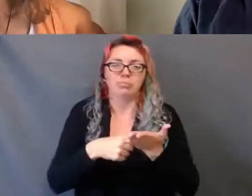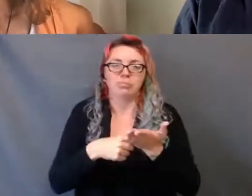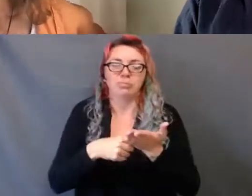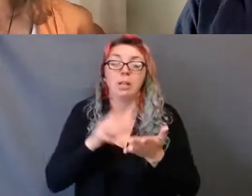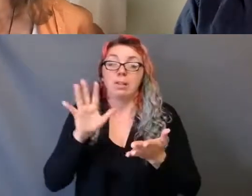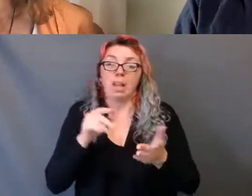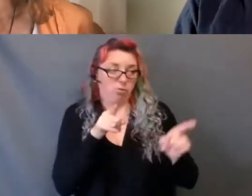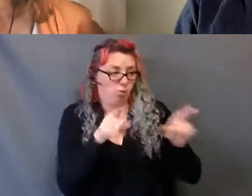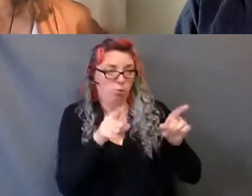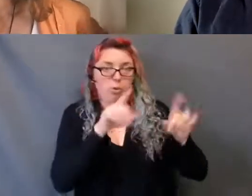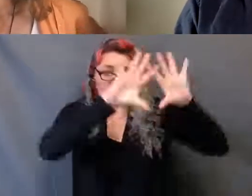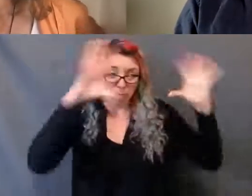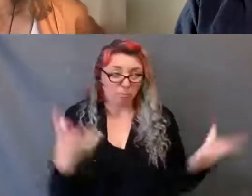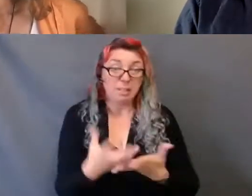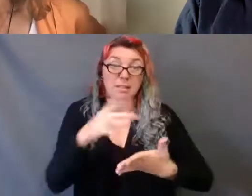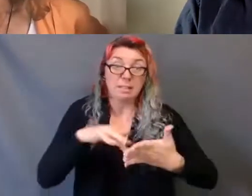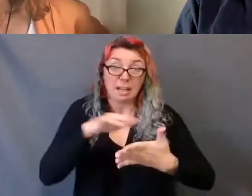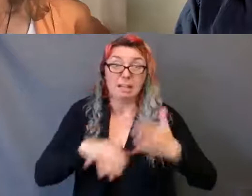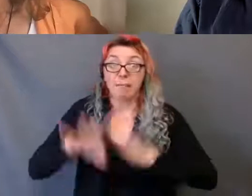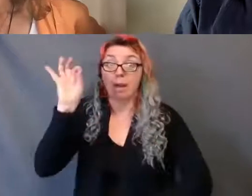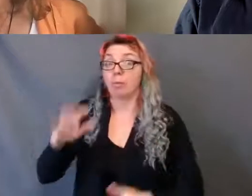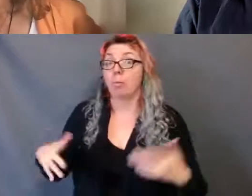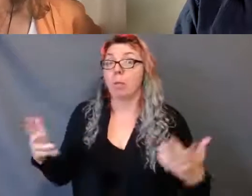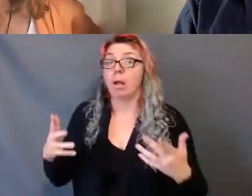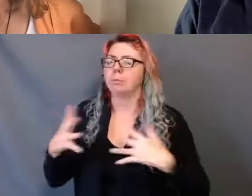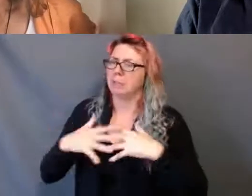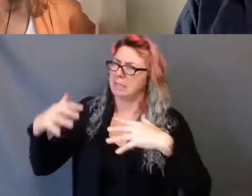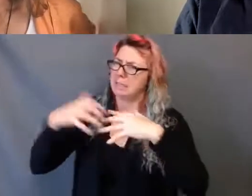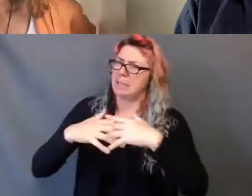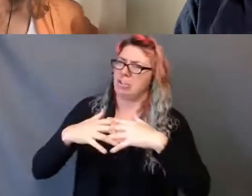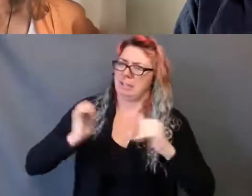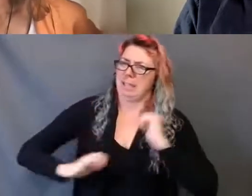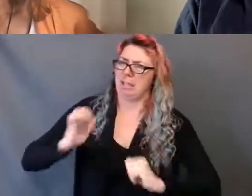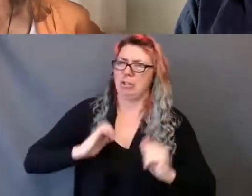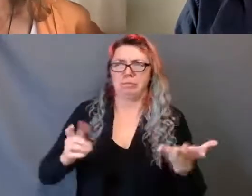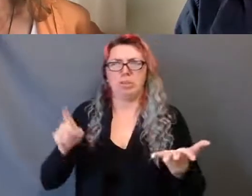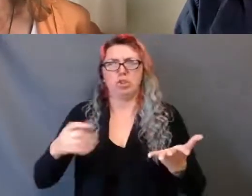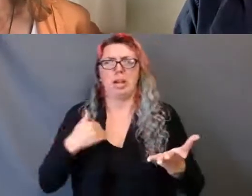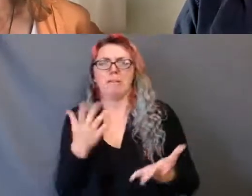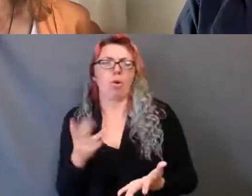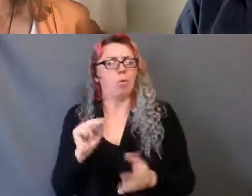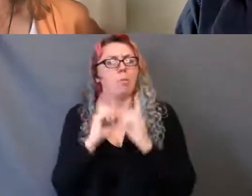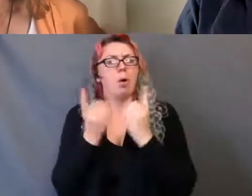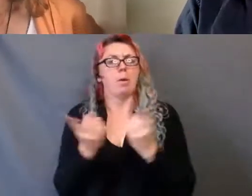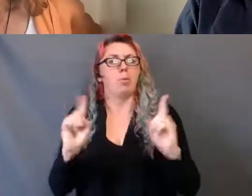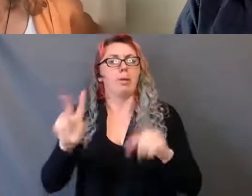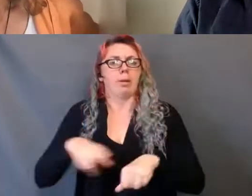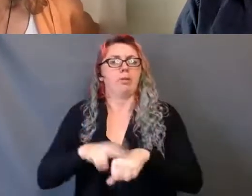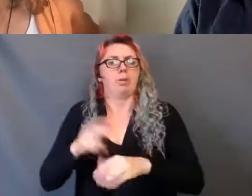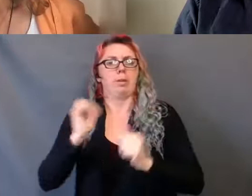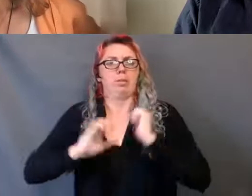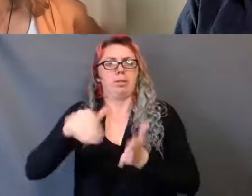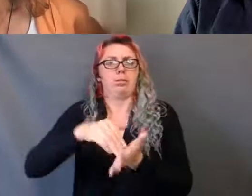that Indigenous theatre was a neglected body of work that deserved its own department at the National Arts Centre, led by Indigenous